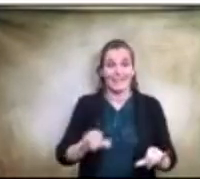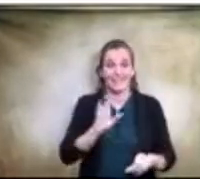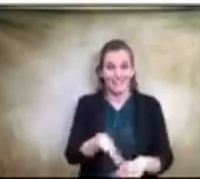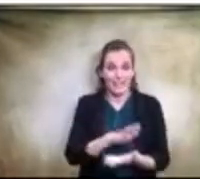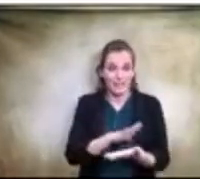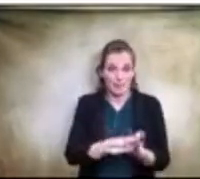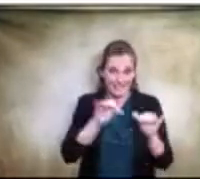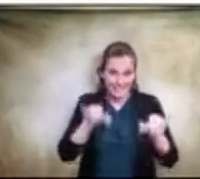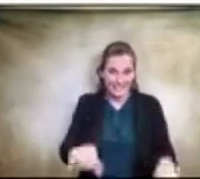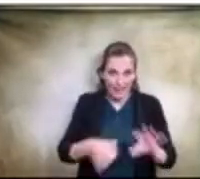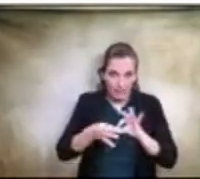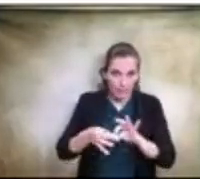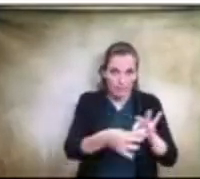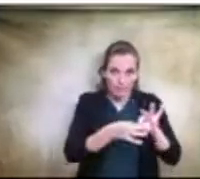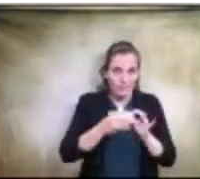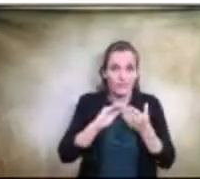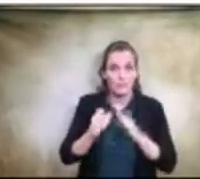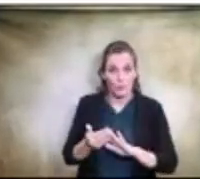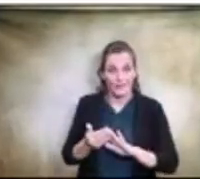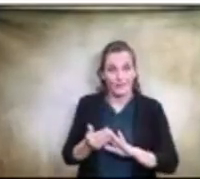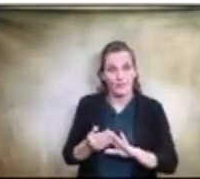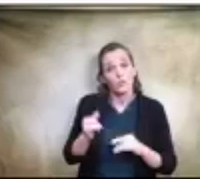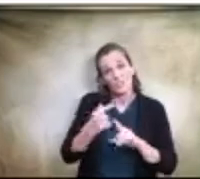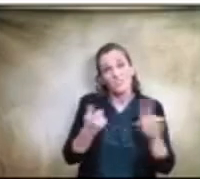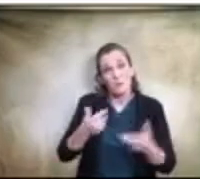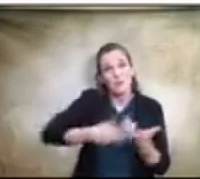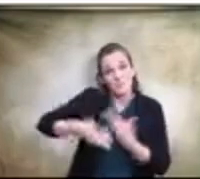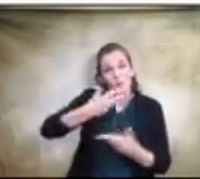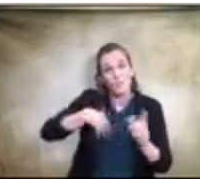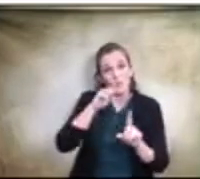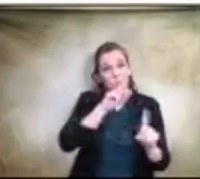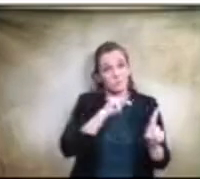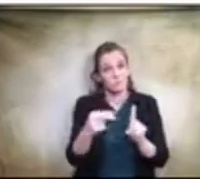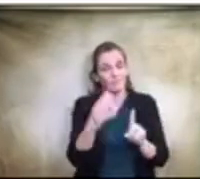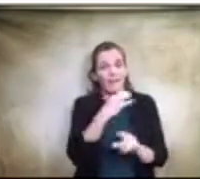both from a social aspect and from an academic aspect.